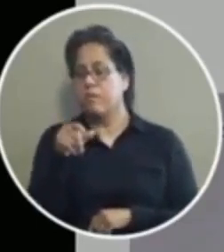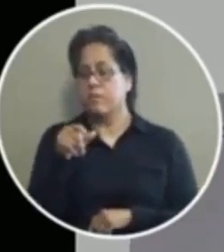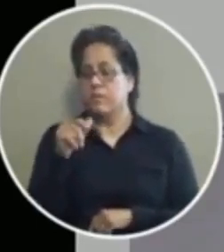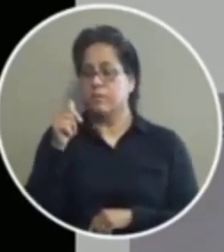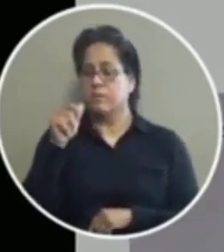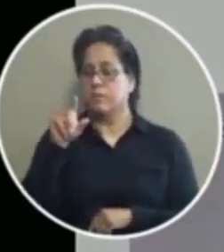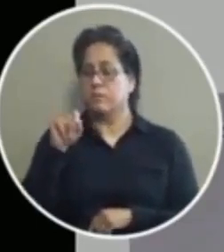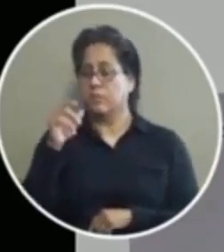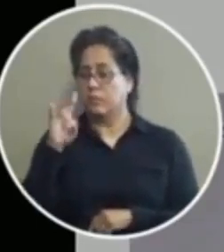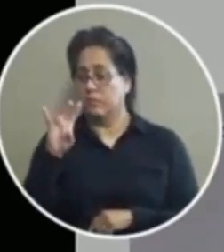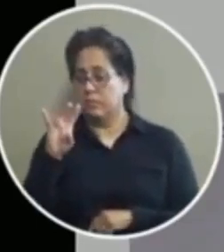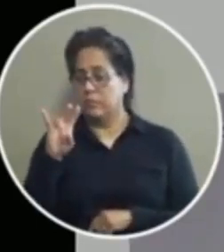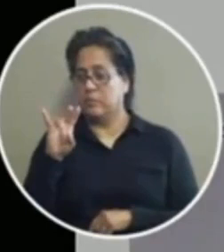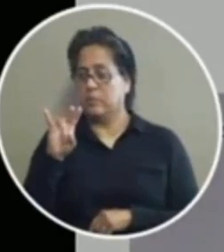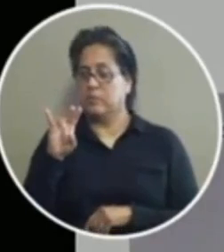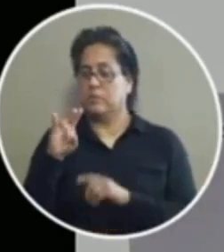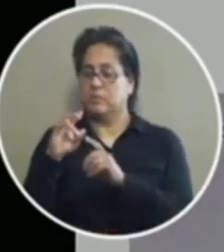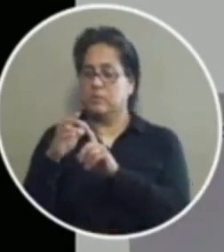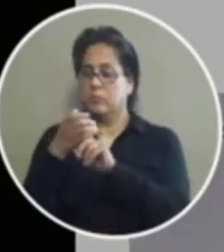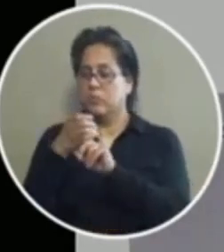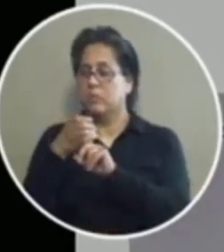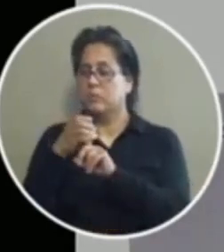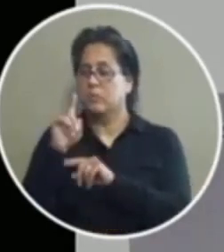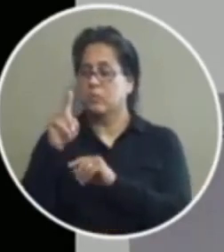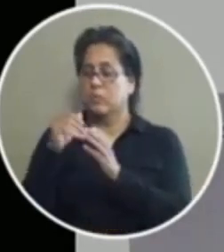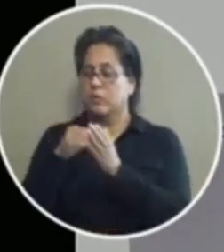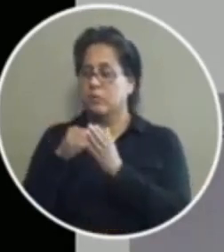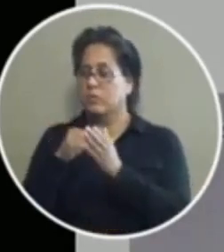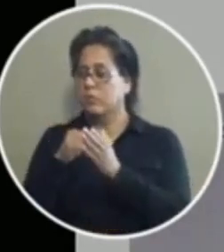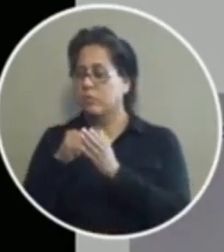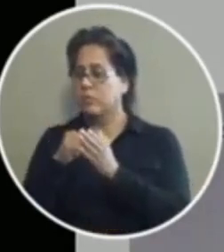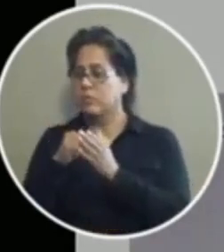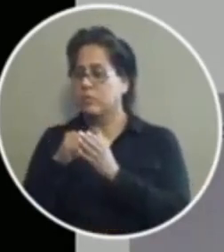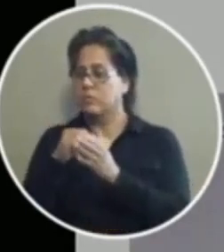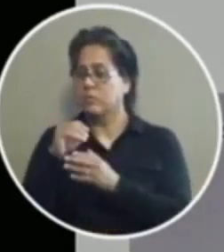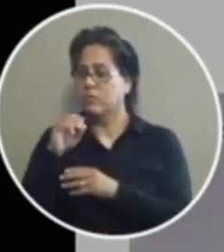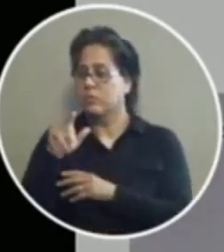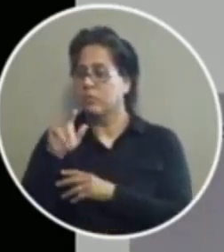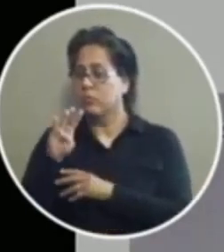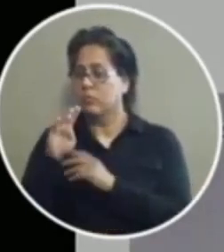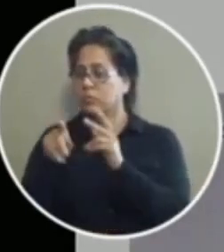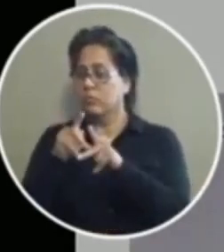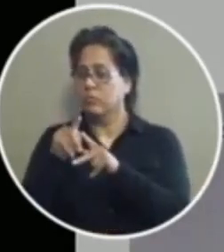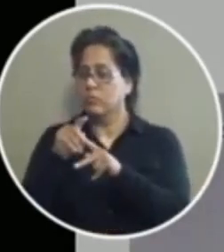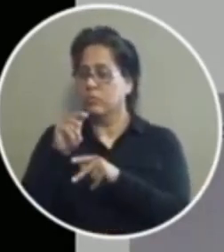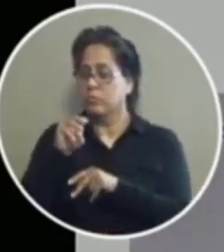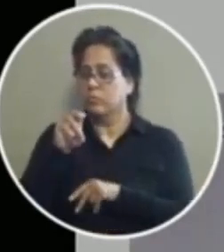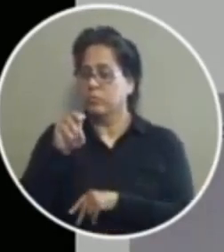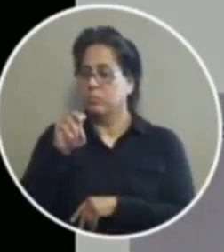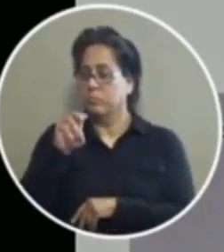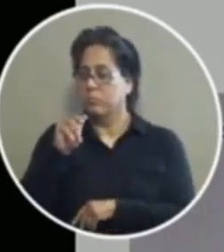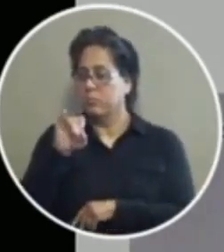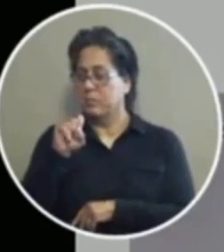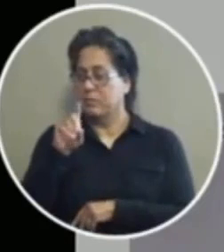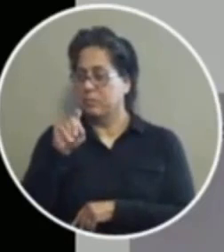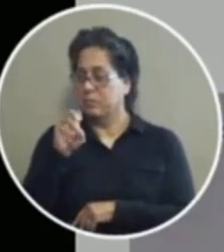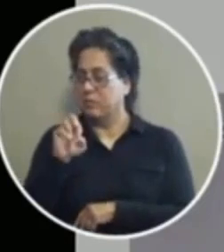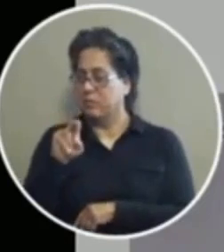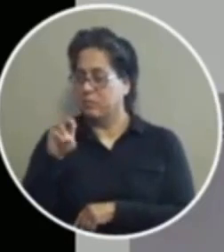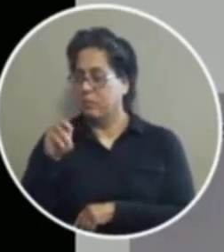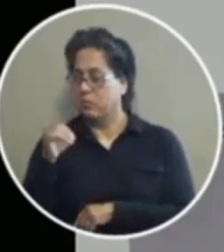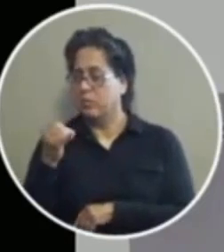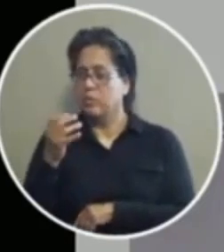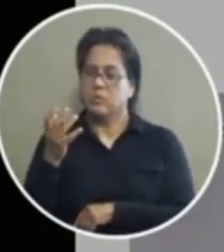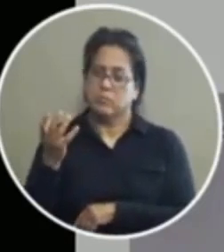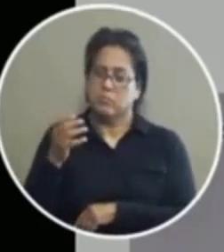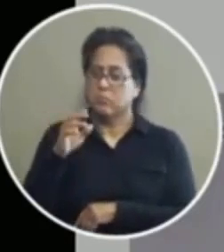2017 we arrested a total of 1724 people for misdemeanor marijuana offenses that averages out